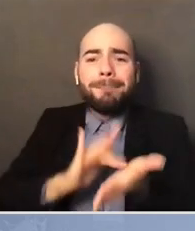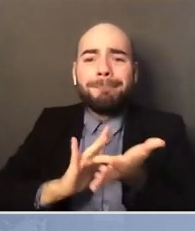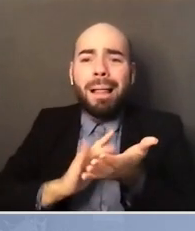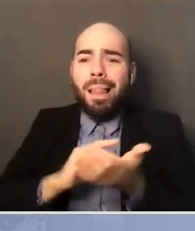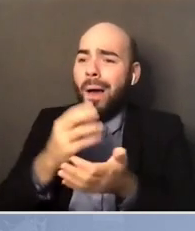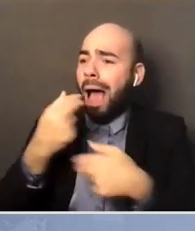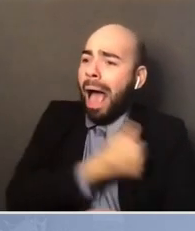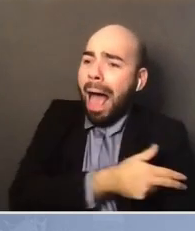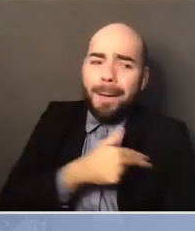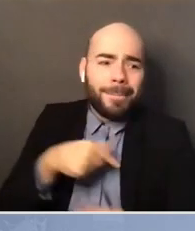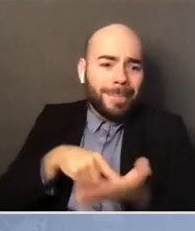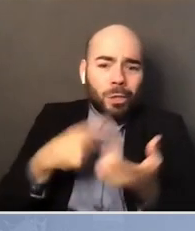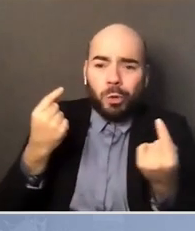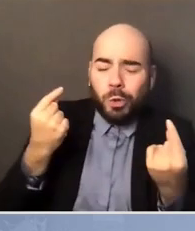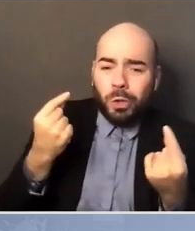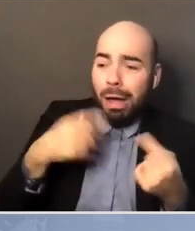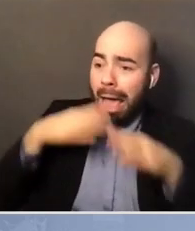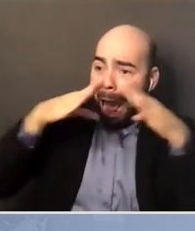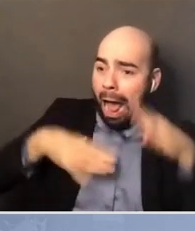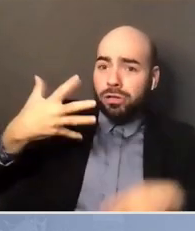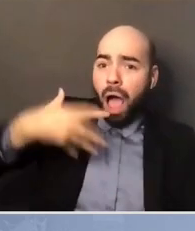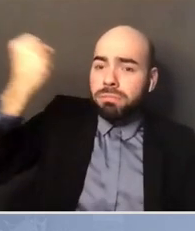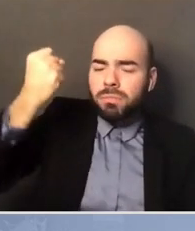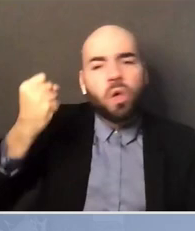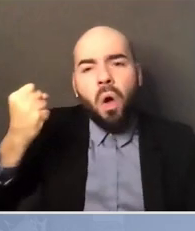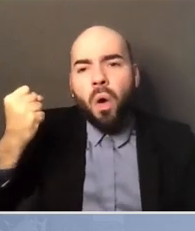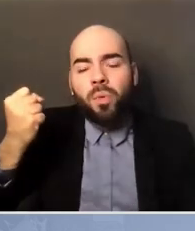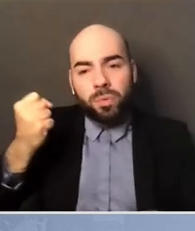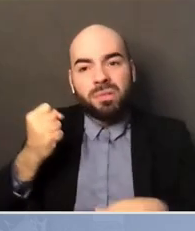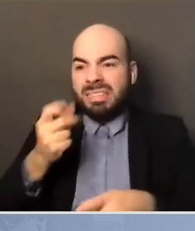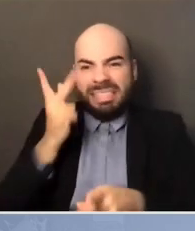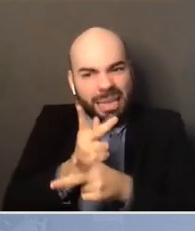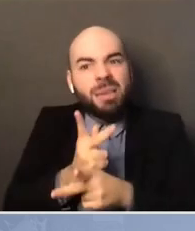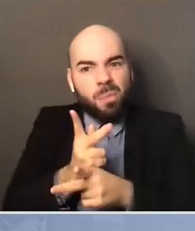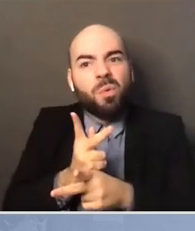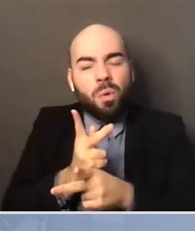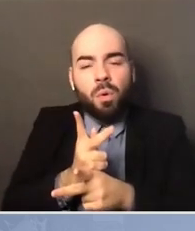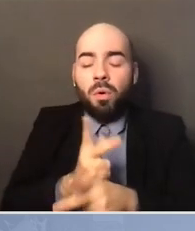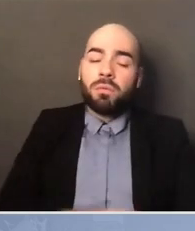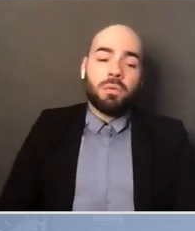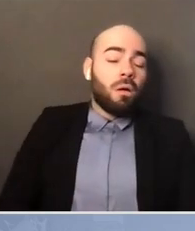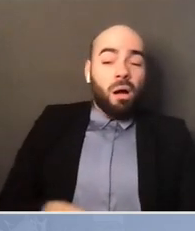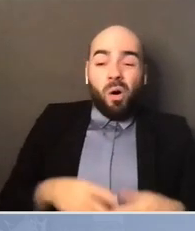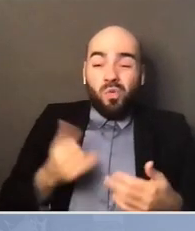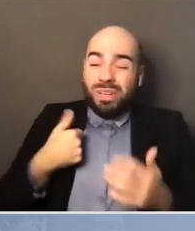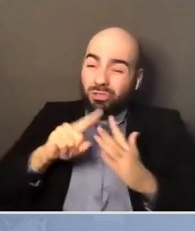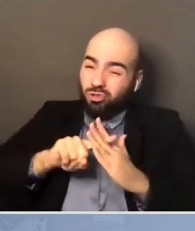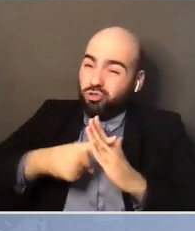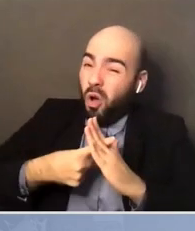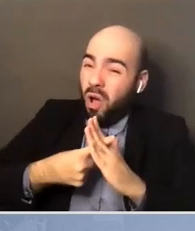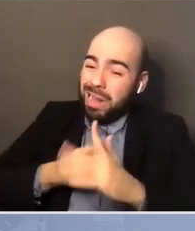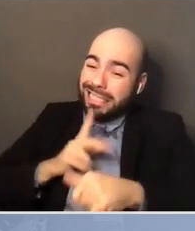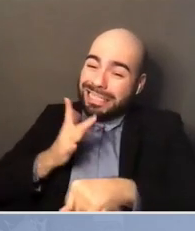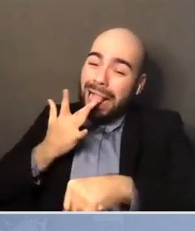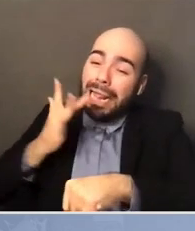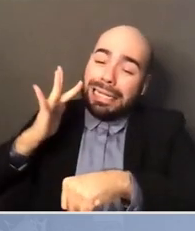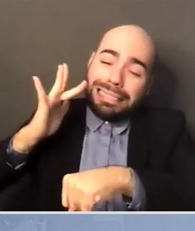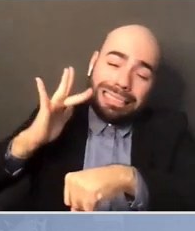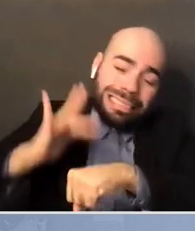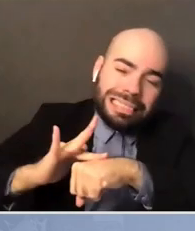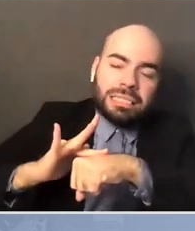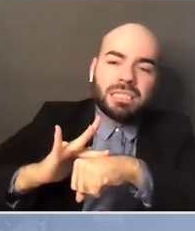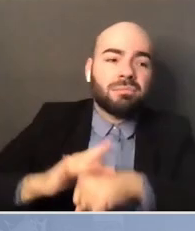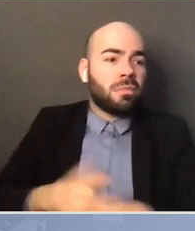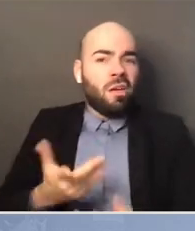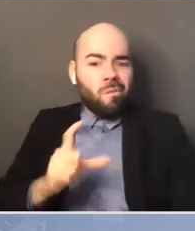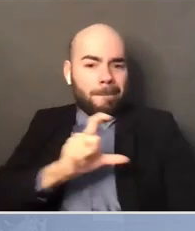You know, we may not have changed police practices in every state, but we were on the right side of these issues